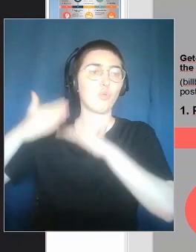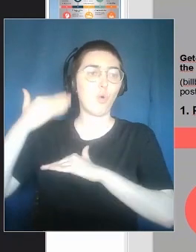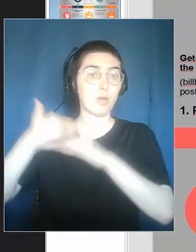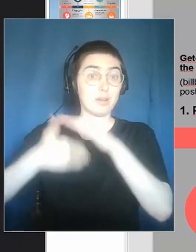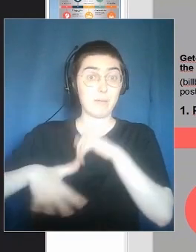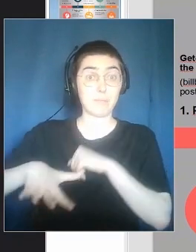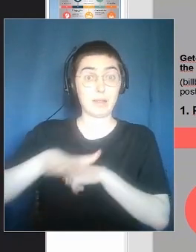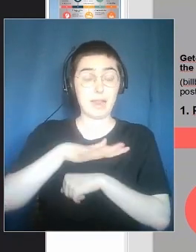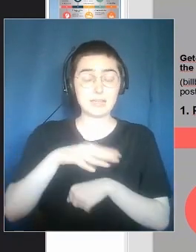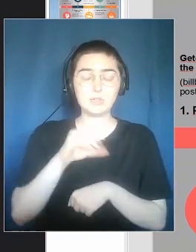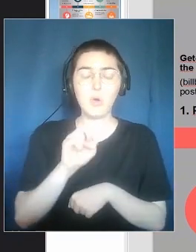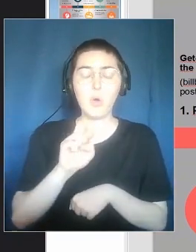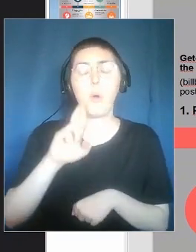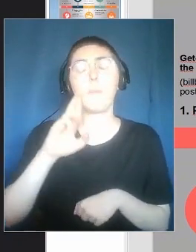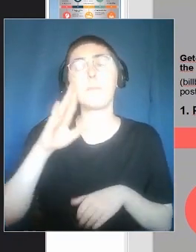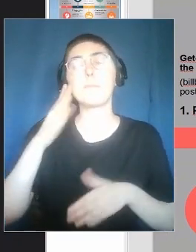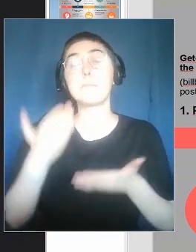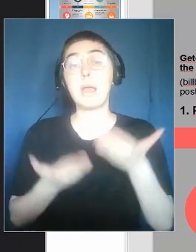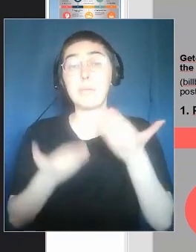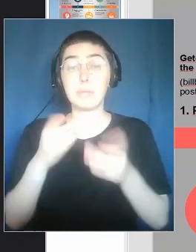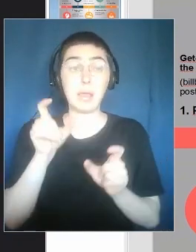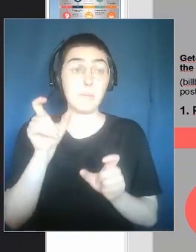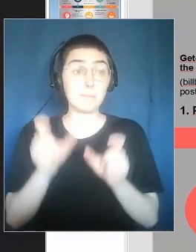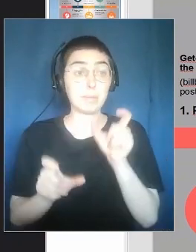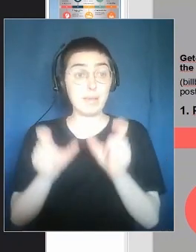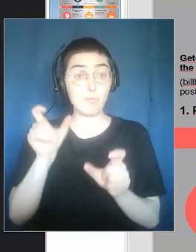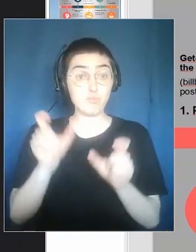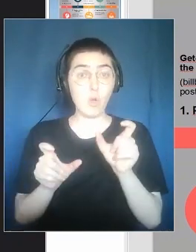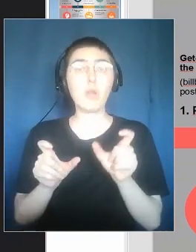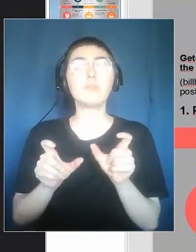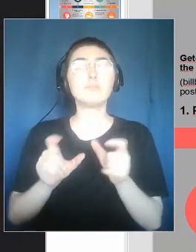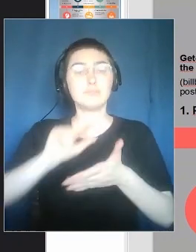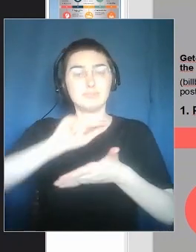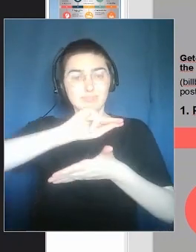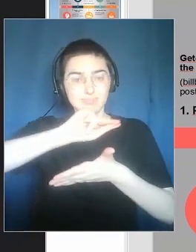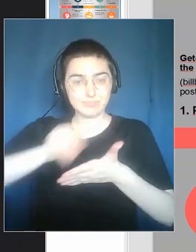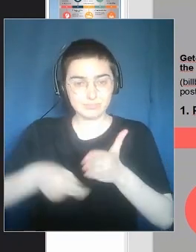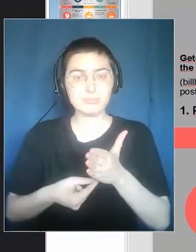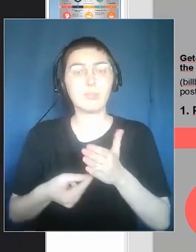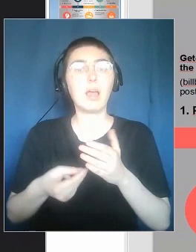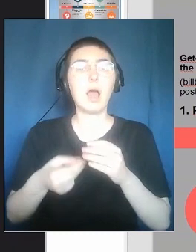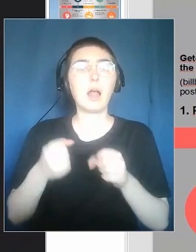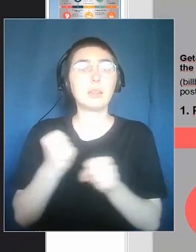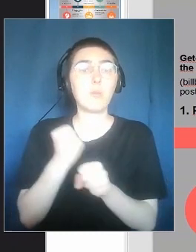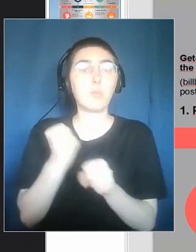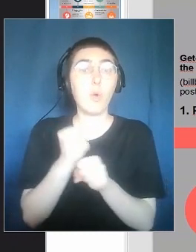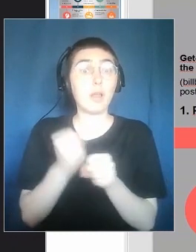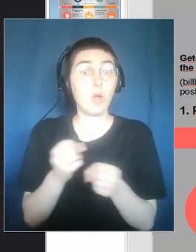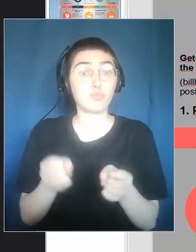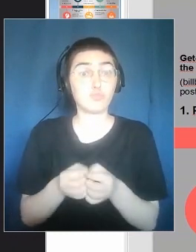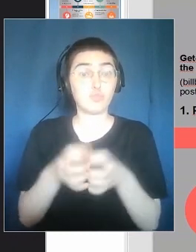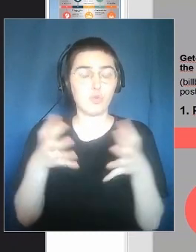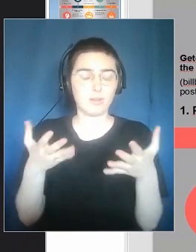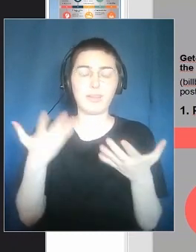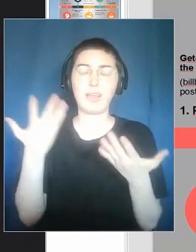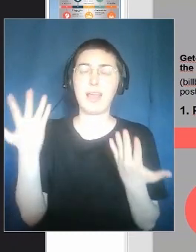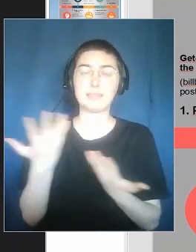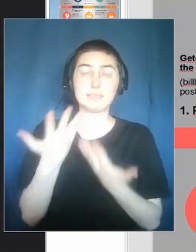group of people are people who registered to the laboratory like in Lagole.